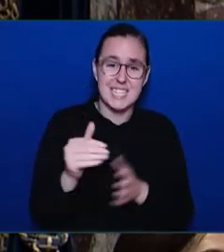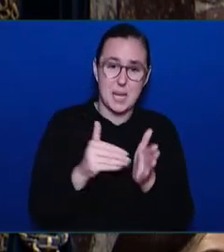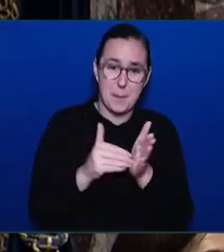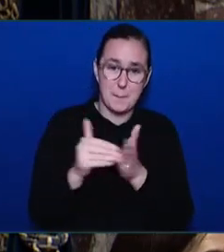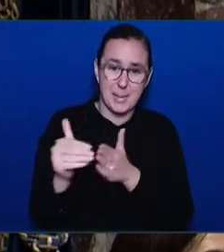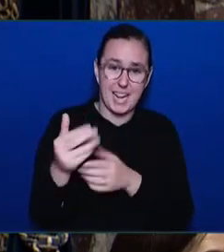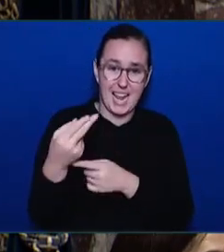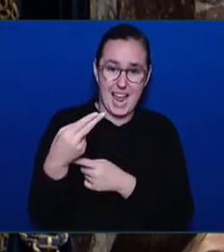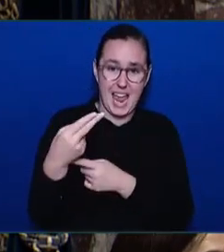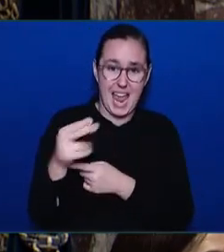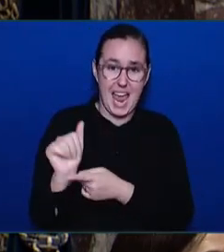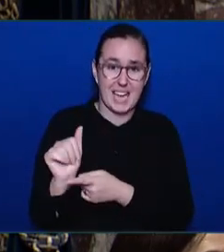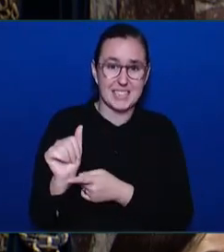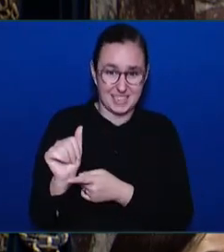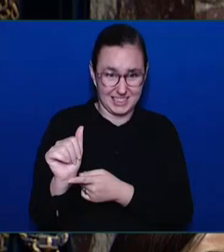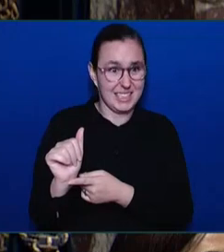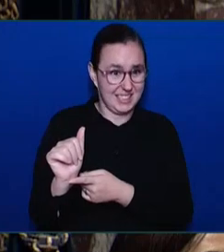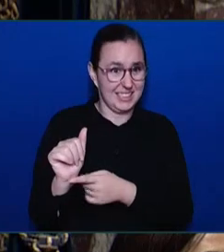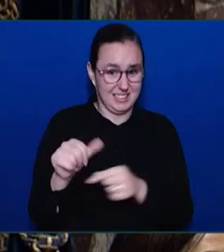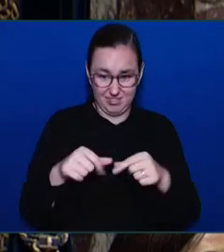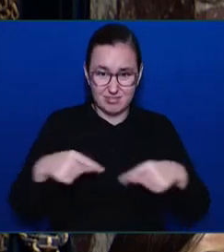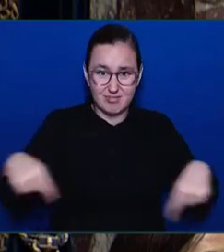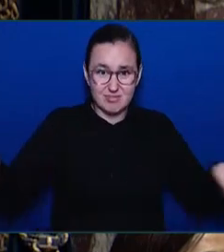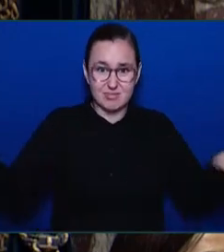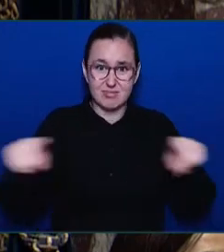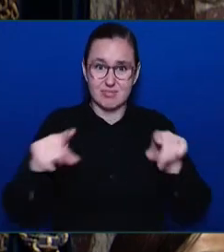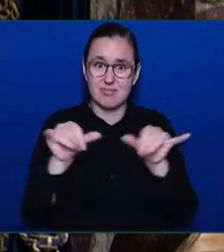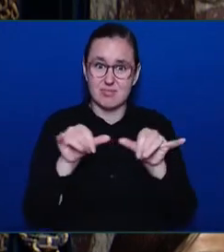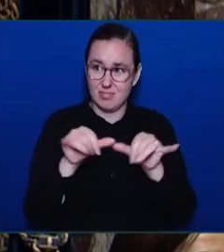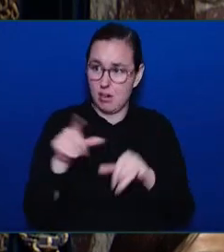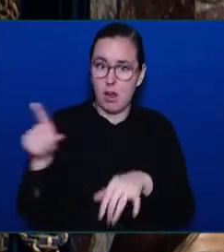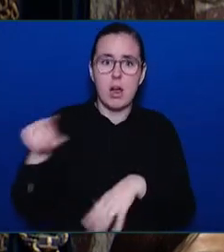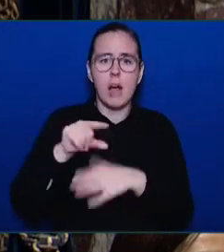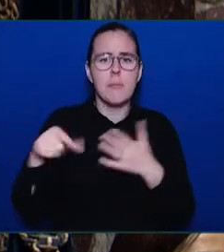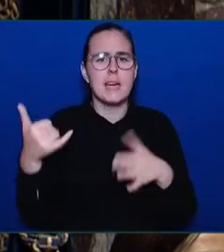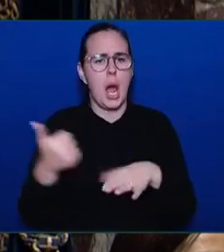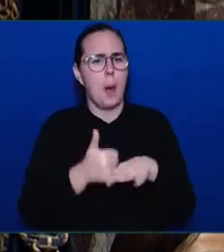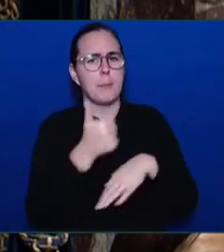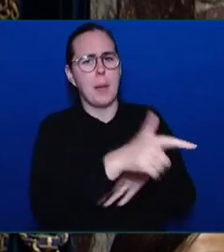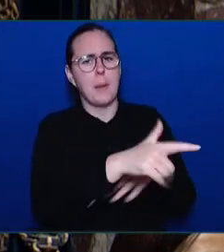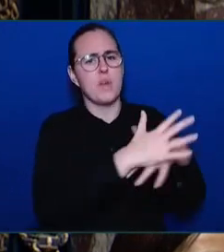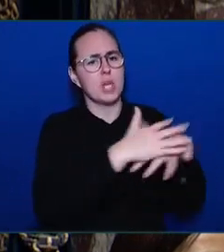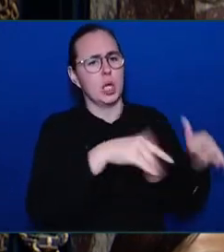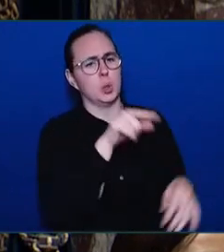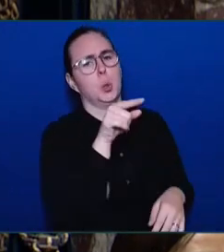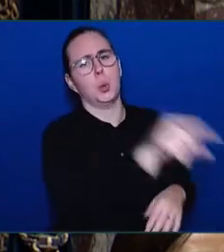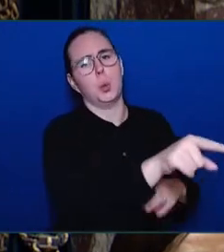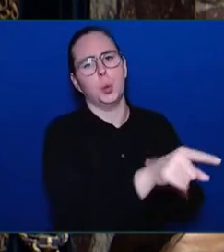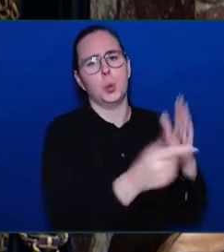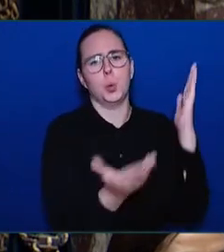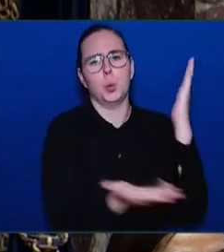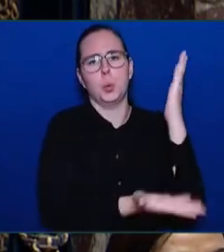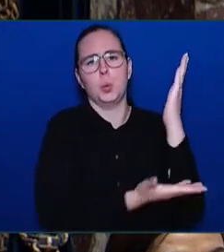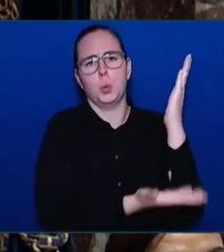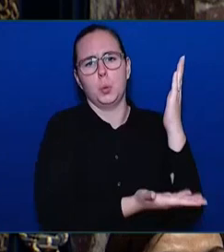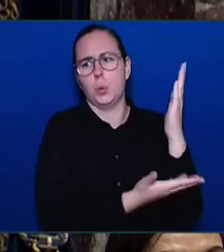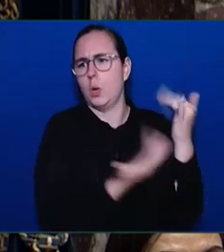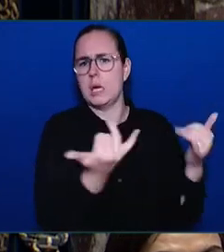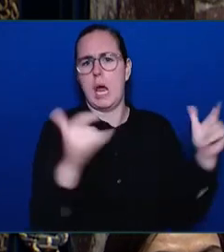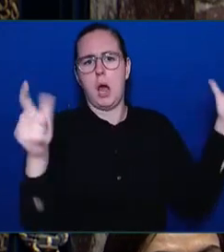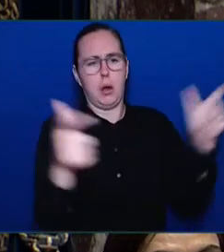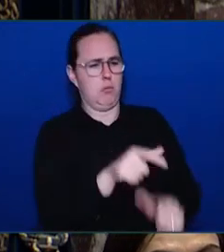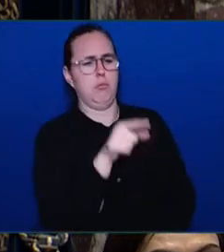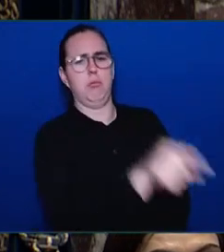inability to defer the death of these critical forests. Mr. through you to the Premier. Are these forests doomed